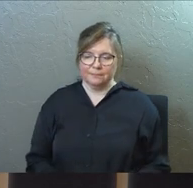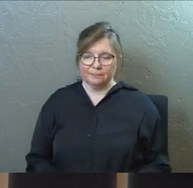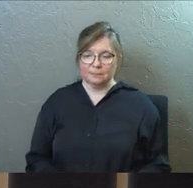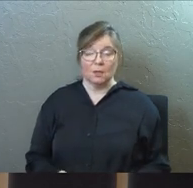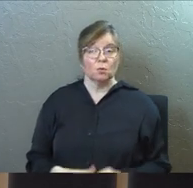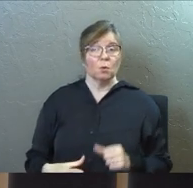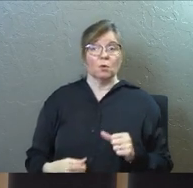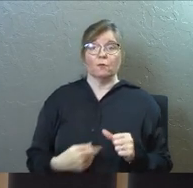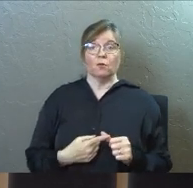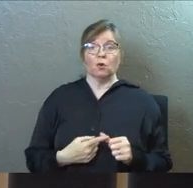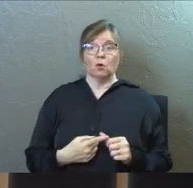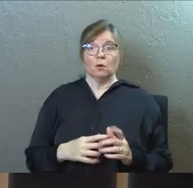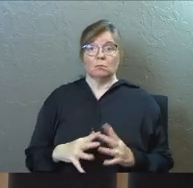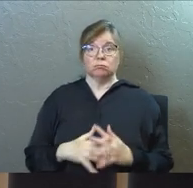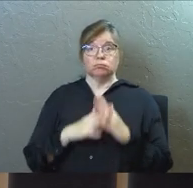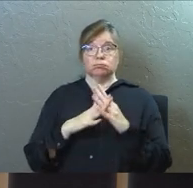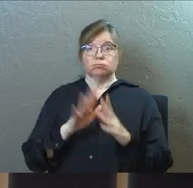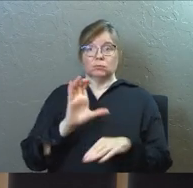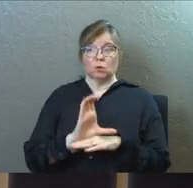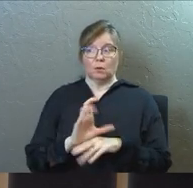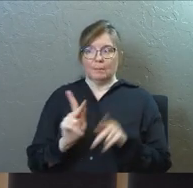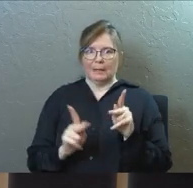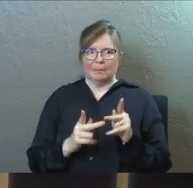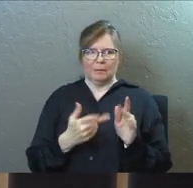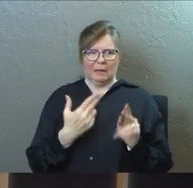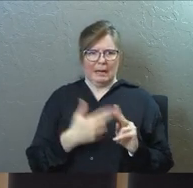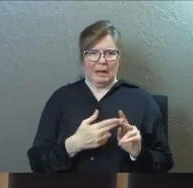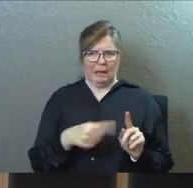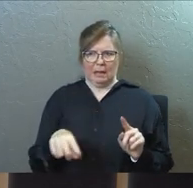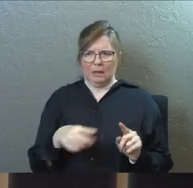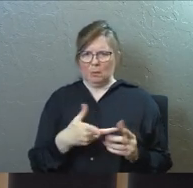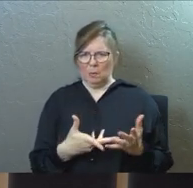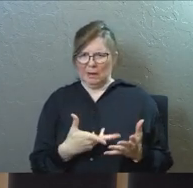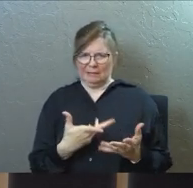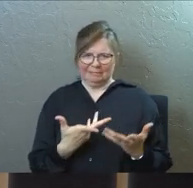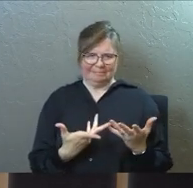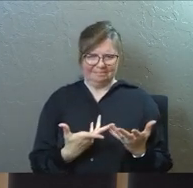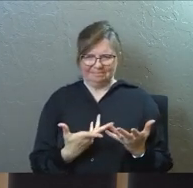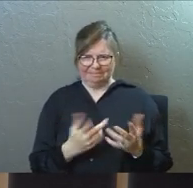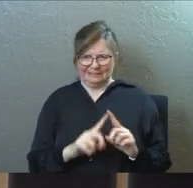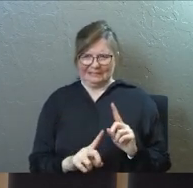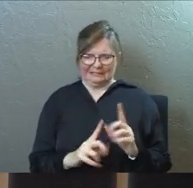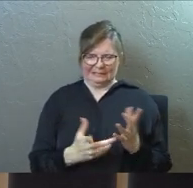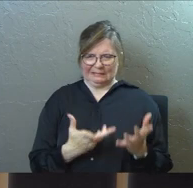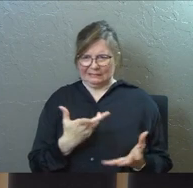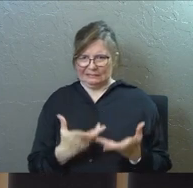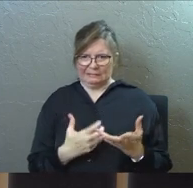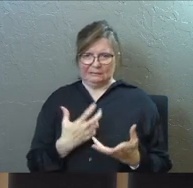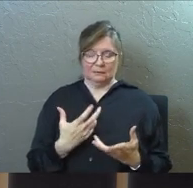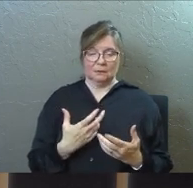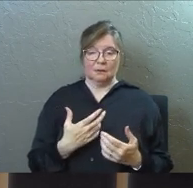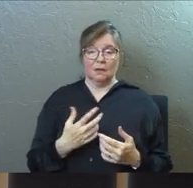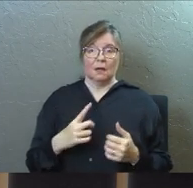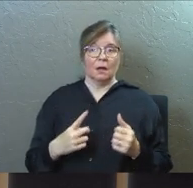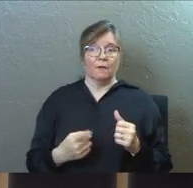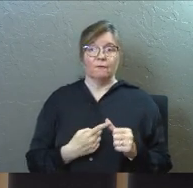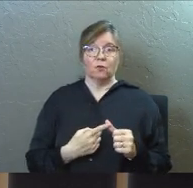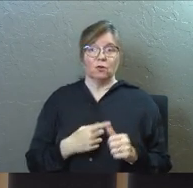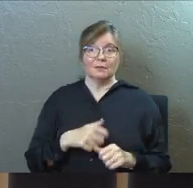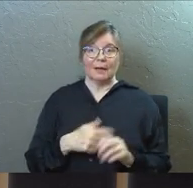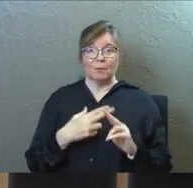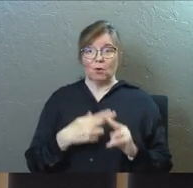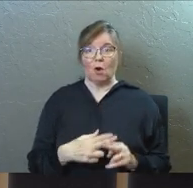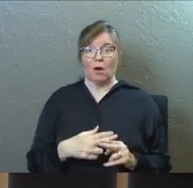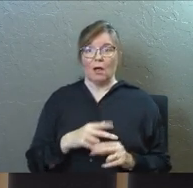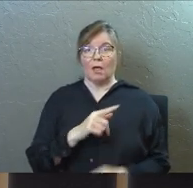them, these Jesus followers, nobody knew what to call them, and several chapters ago, we were calling them the way, the